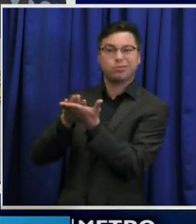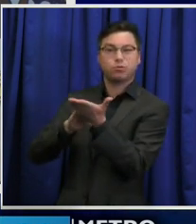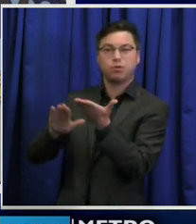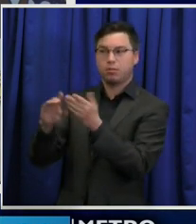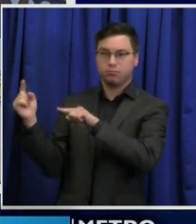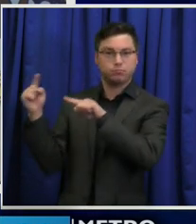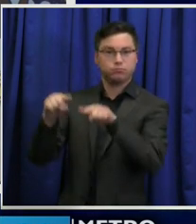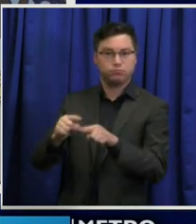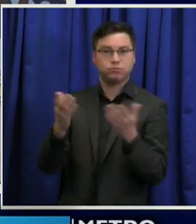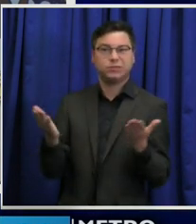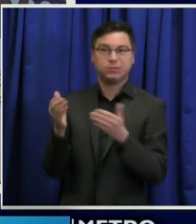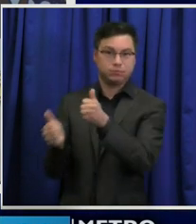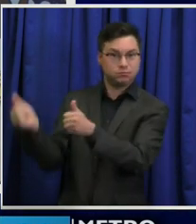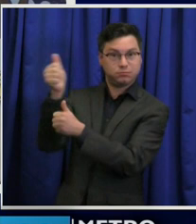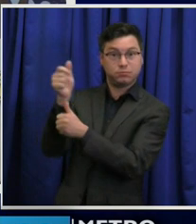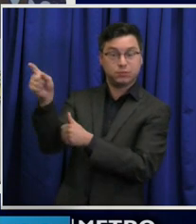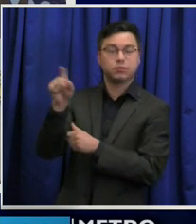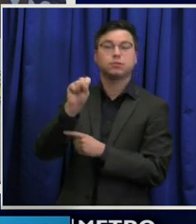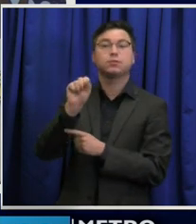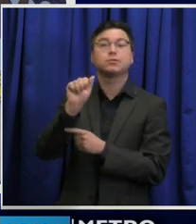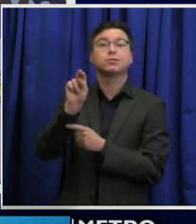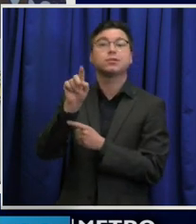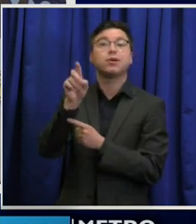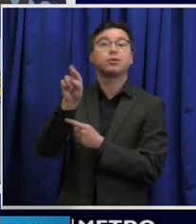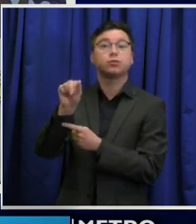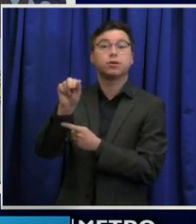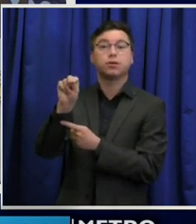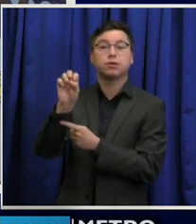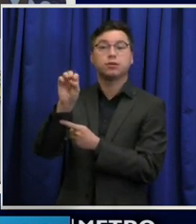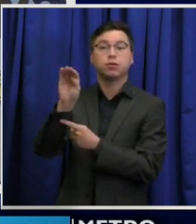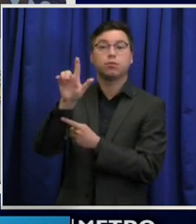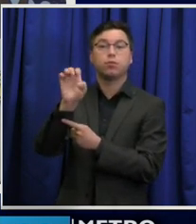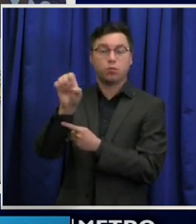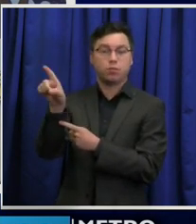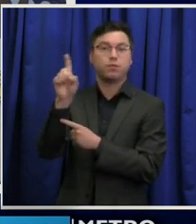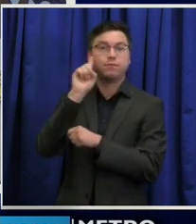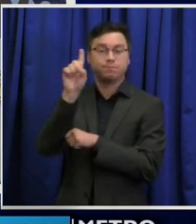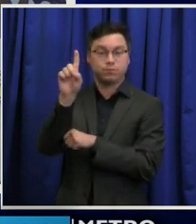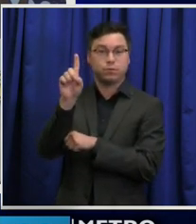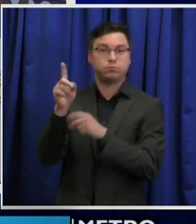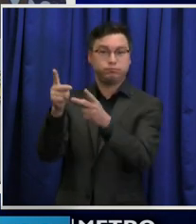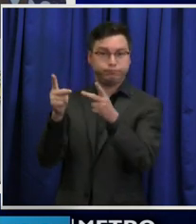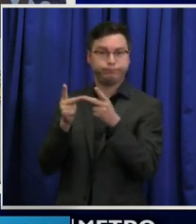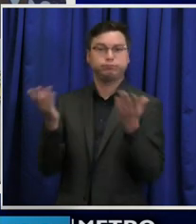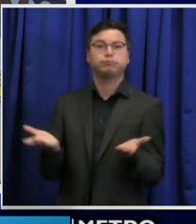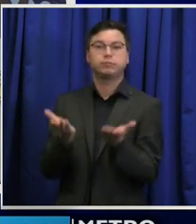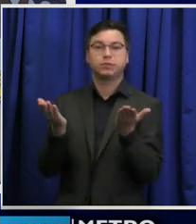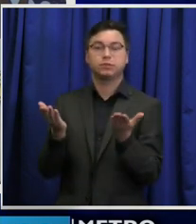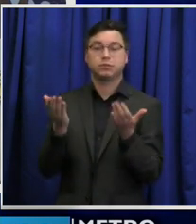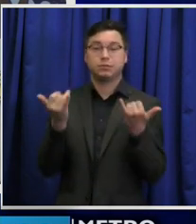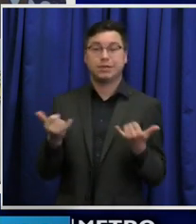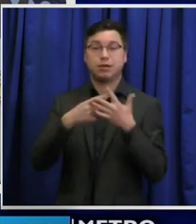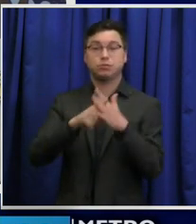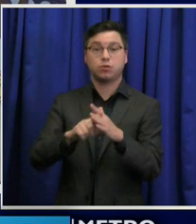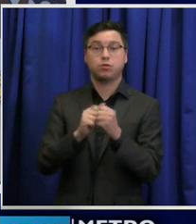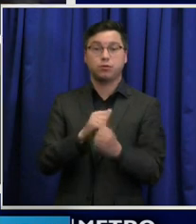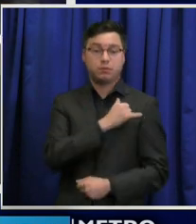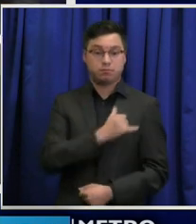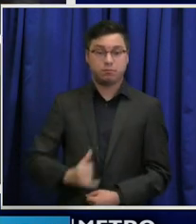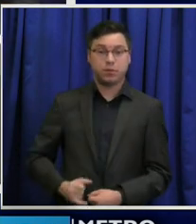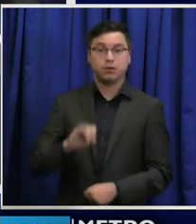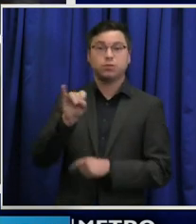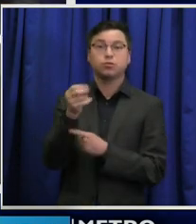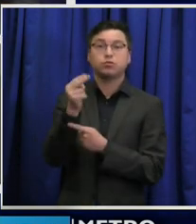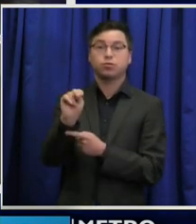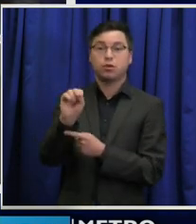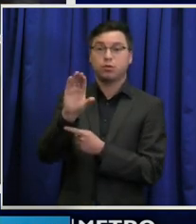from Sandra Noble of HIP Hughes. We'll begin now with Mayor John Cooper. Good